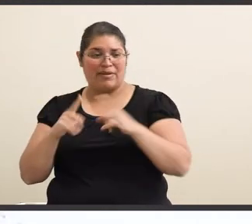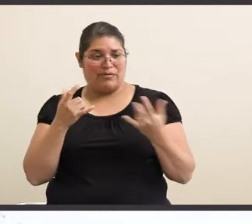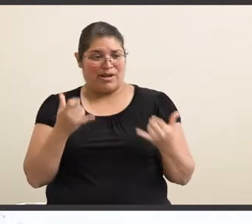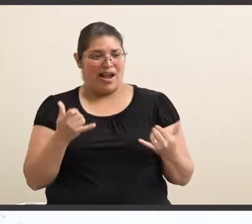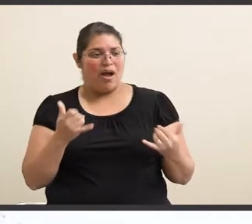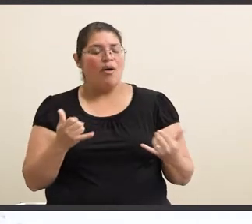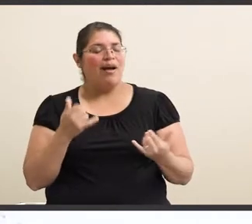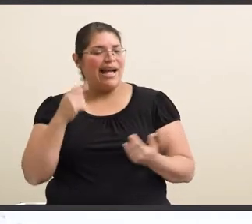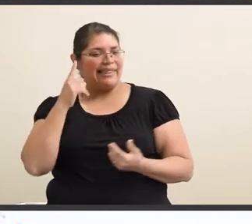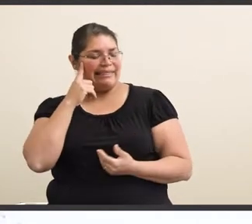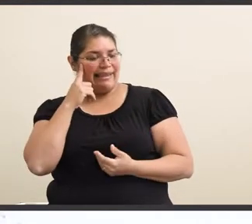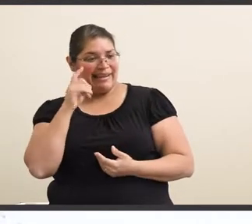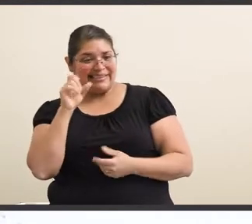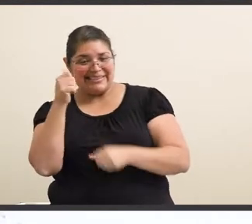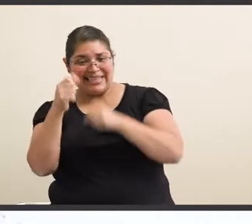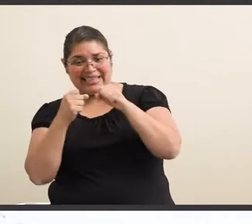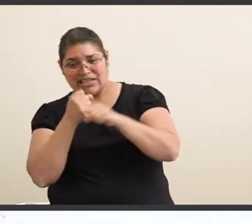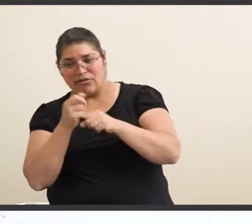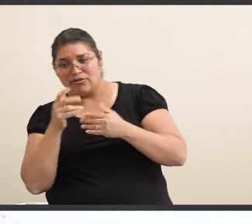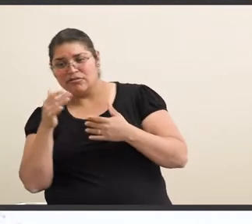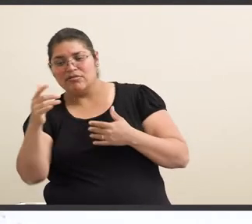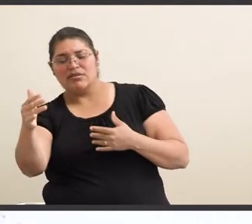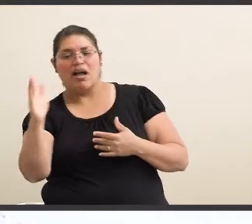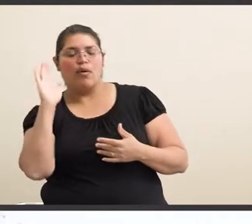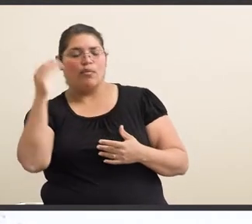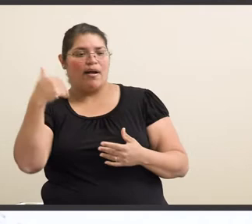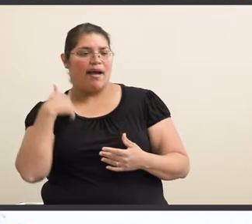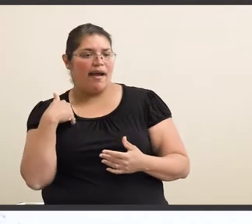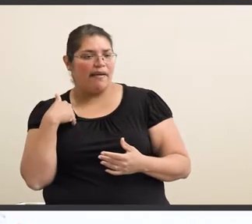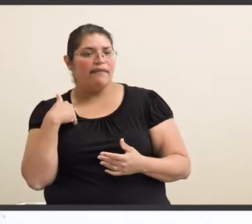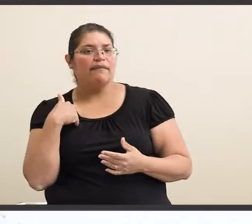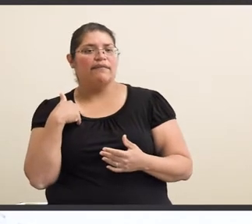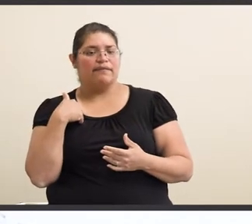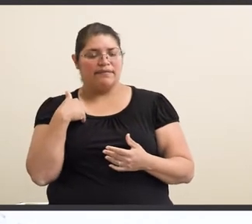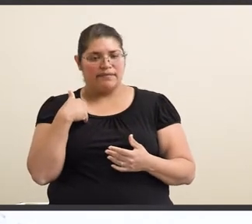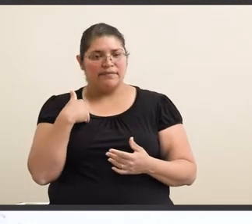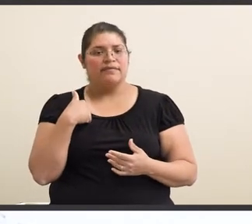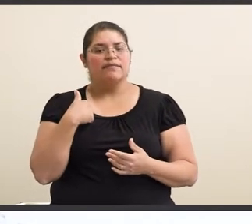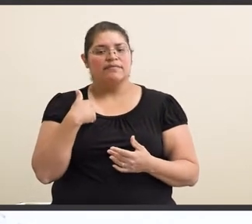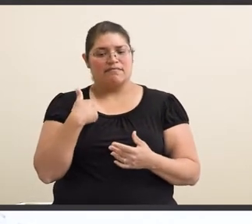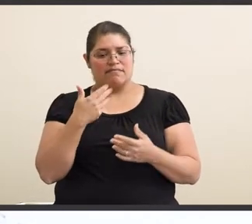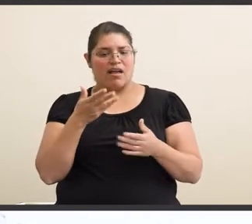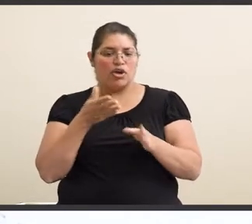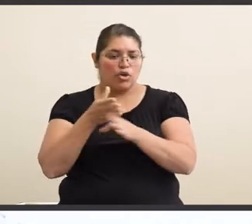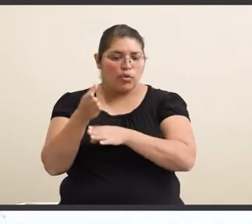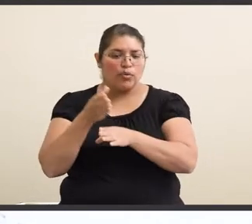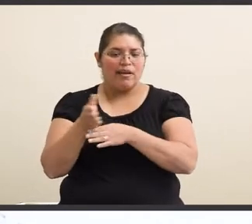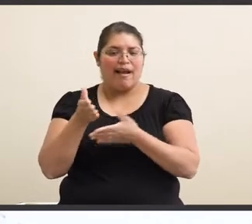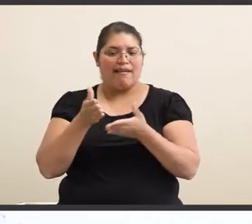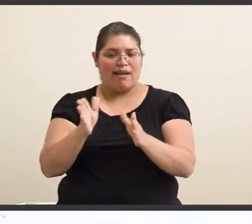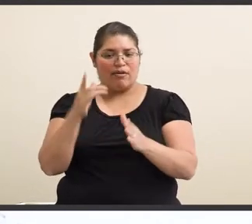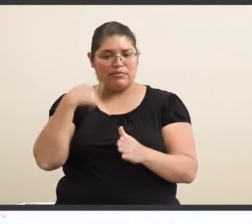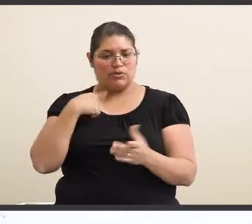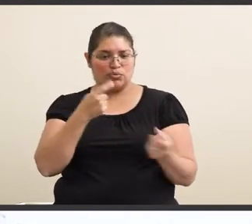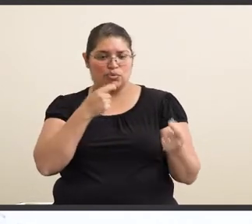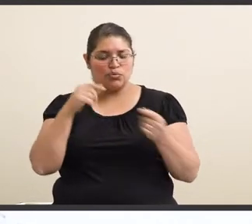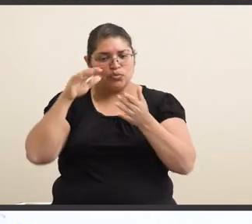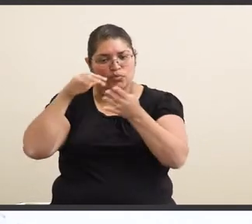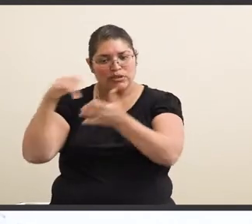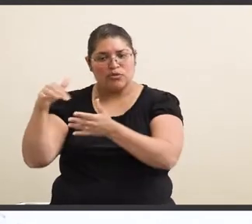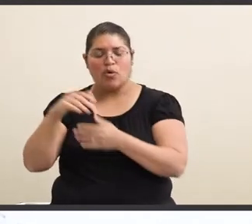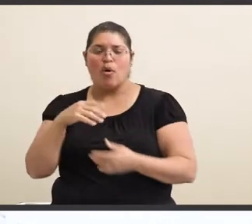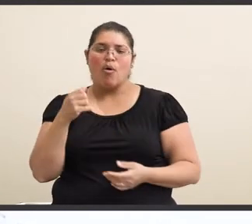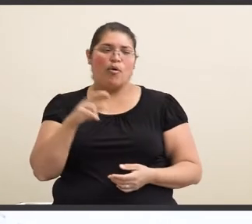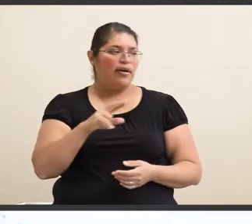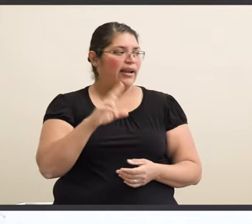think in ten years, I will have, uh, a career that allows me to do research work for maybe NGO